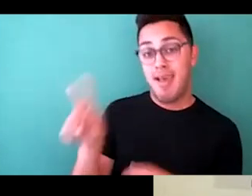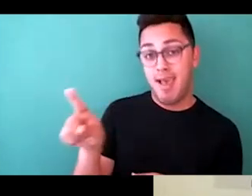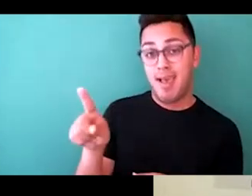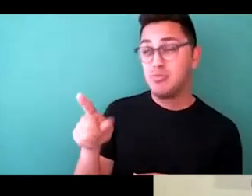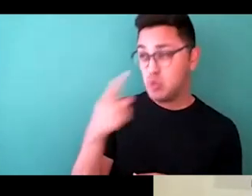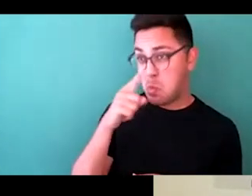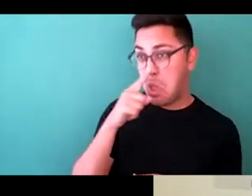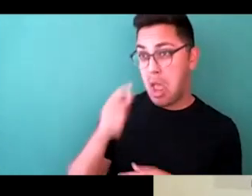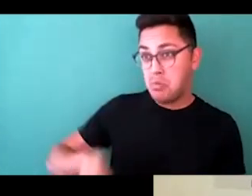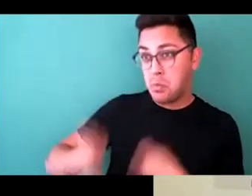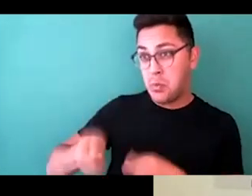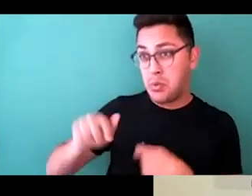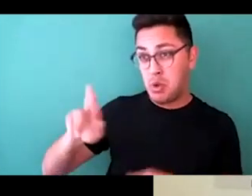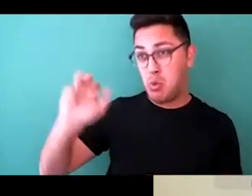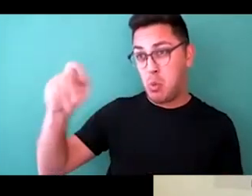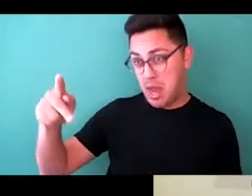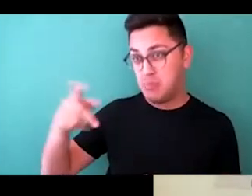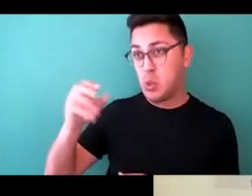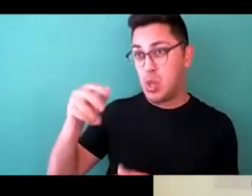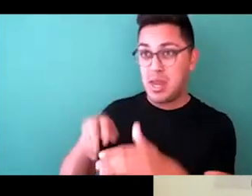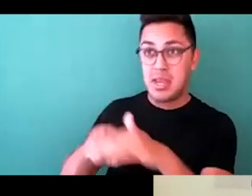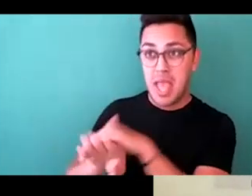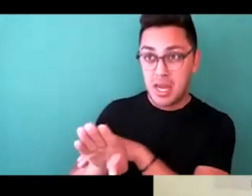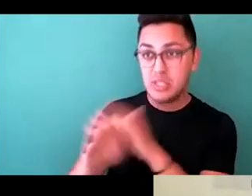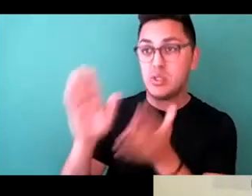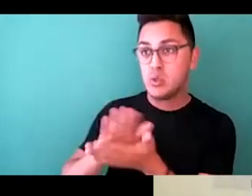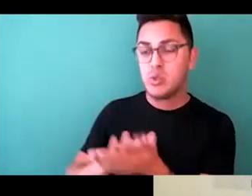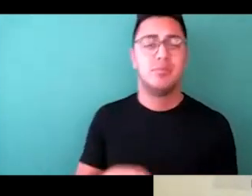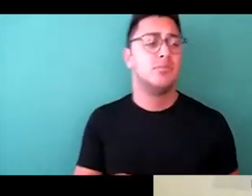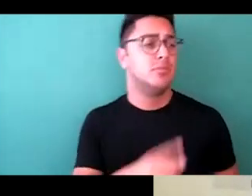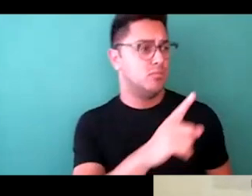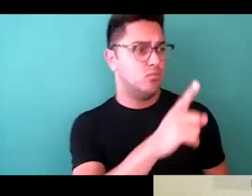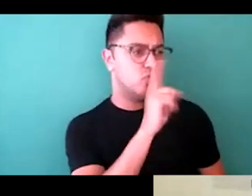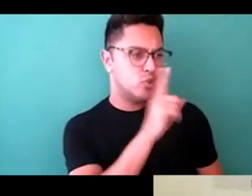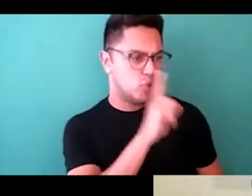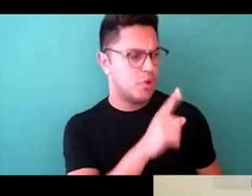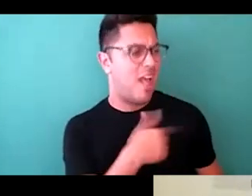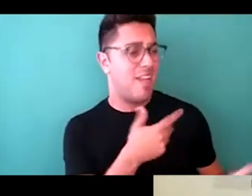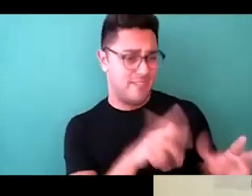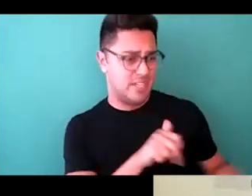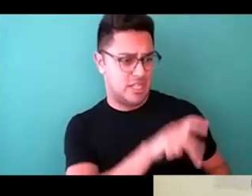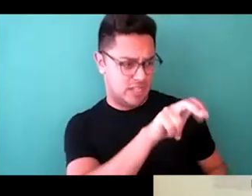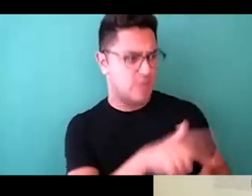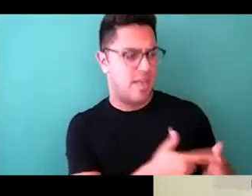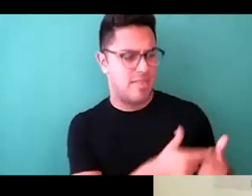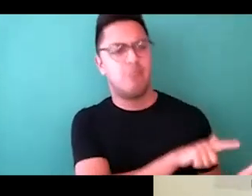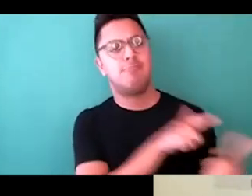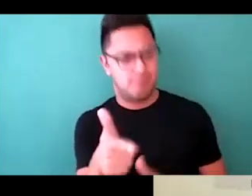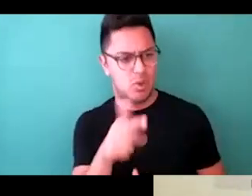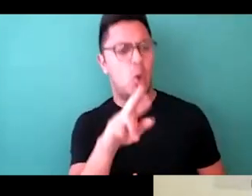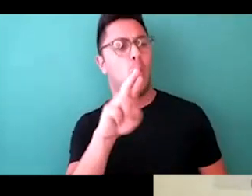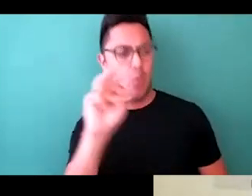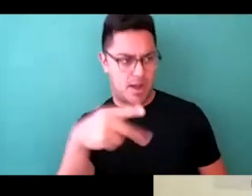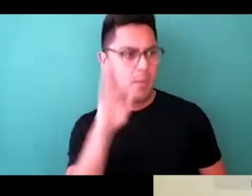school? And the custodian says, absolutely, yes. Let me finish the stairs and then that will be the absolute next thing I do.